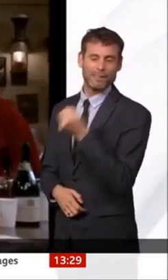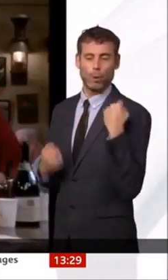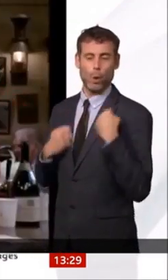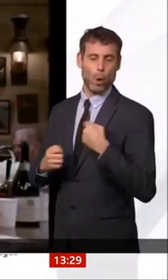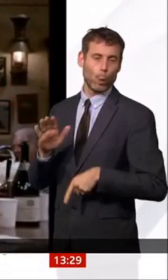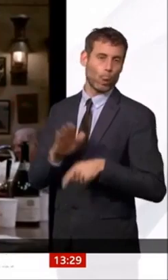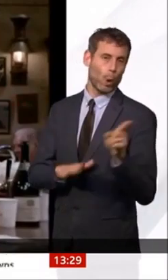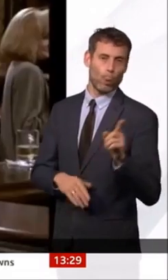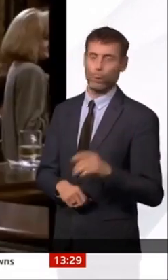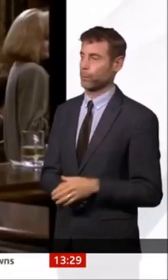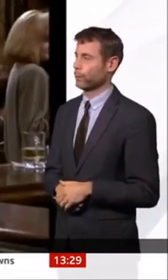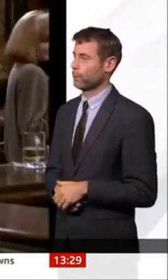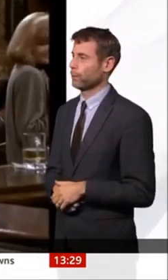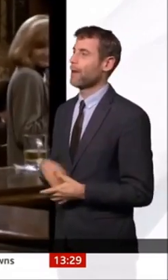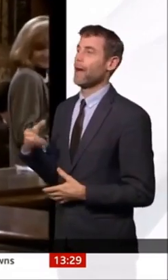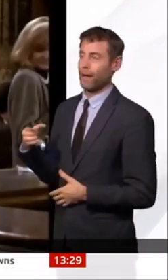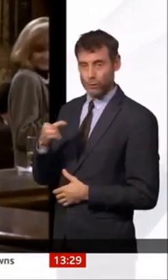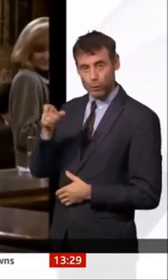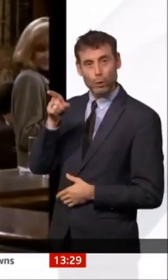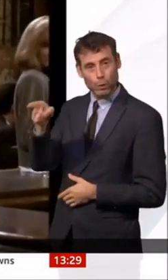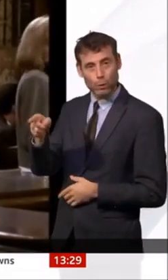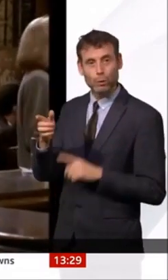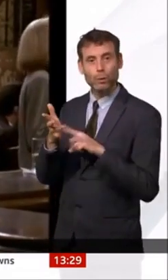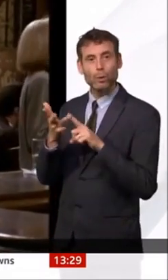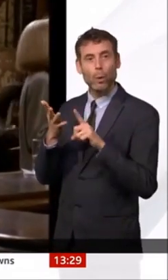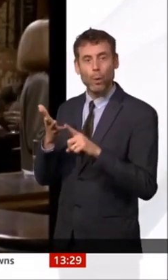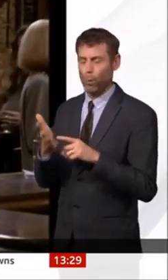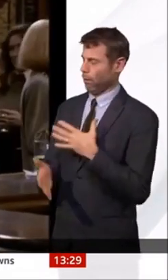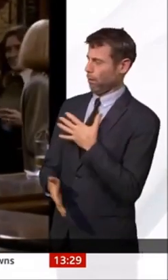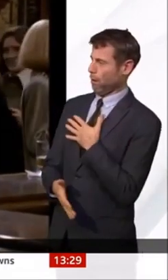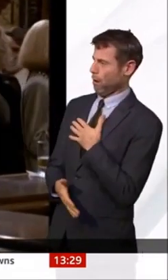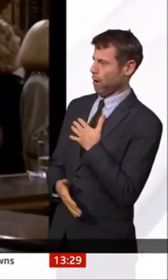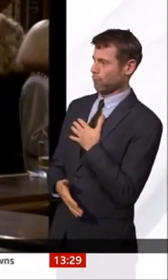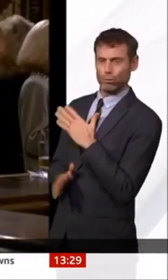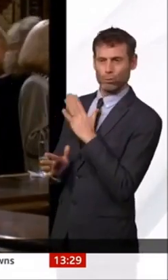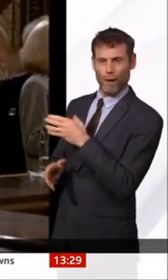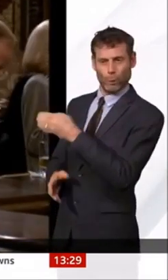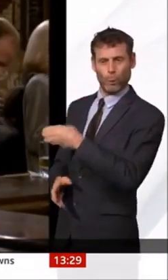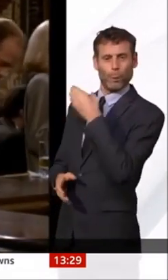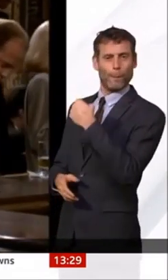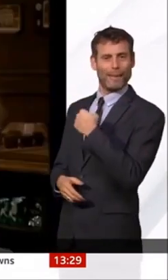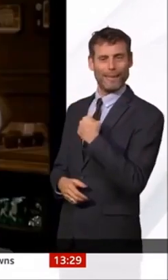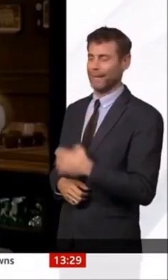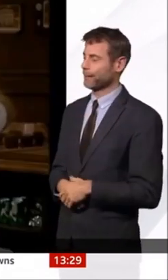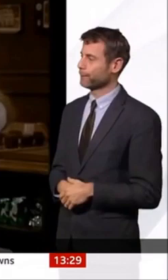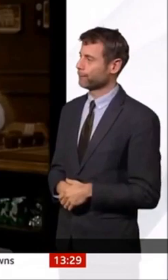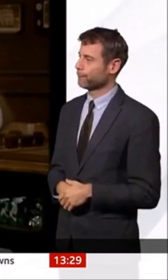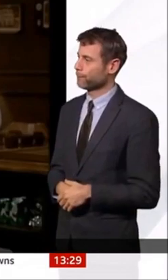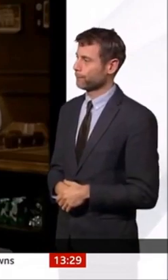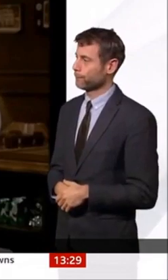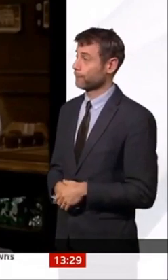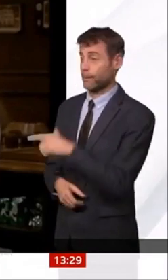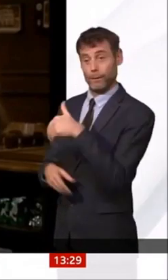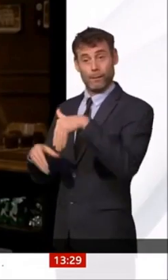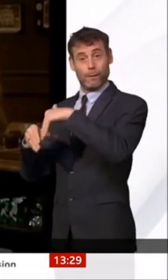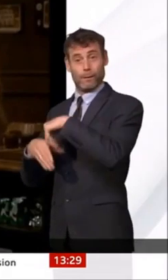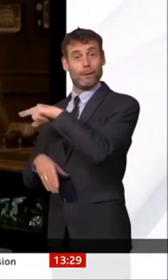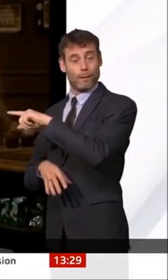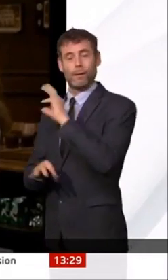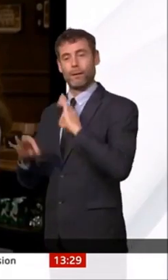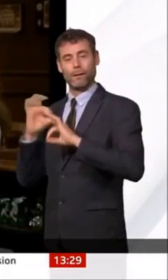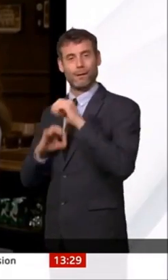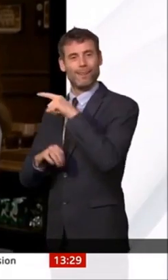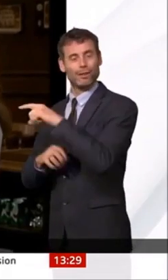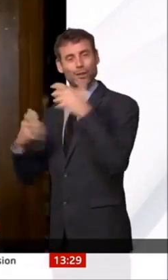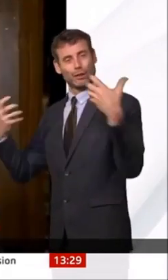And of course, to Lillard. Oh, Rebecca, you didn't have to. When Kirstie Alley joined the cast of Cheers as Rebecca Howe in